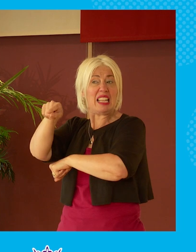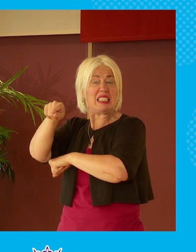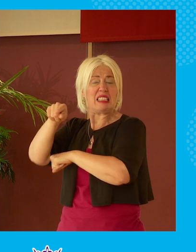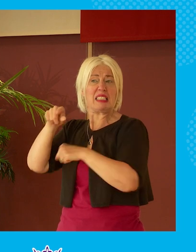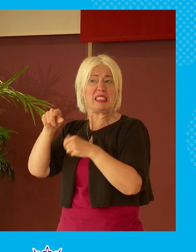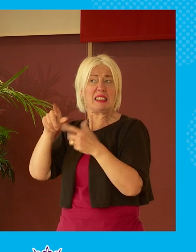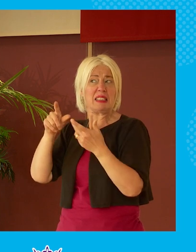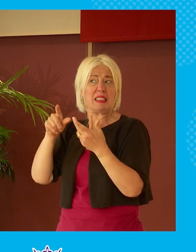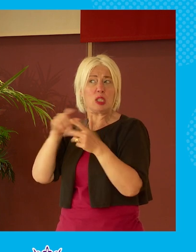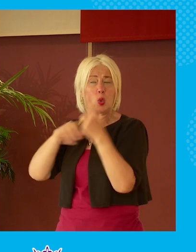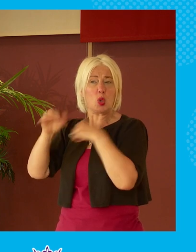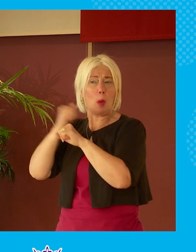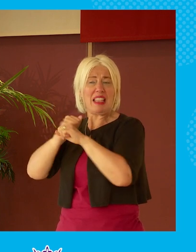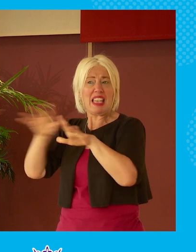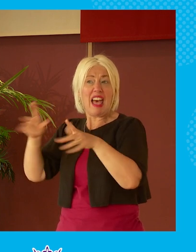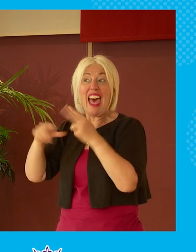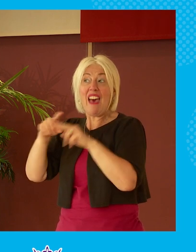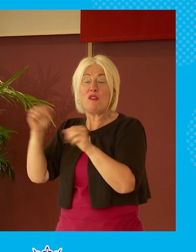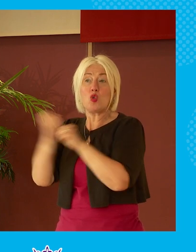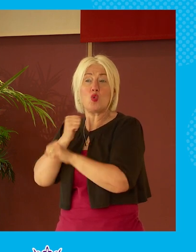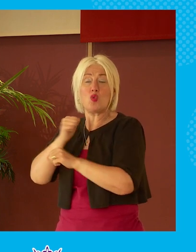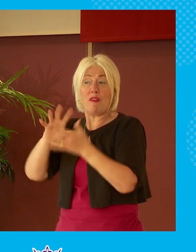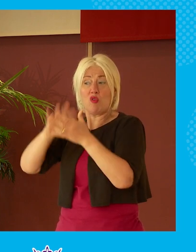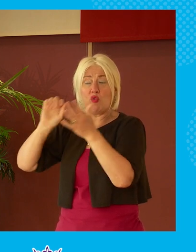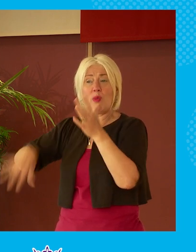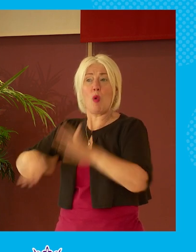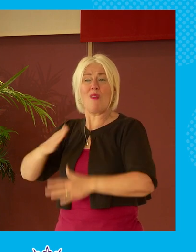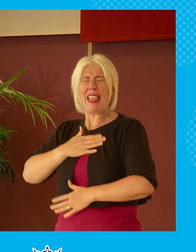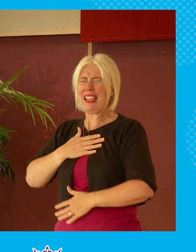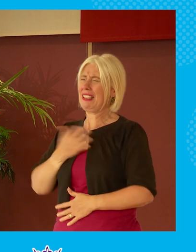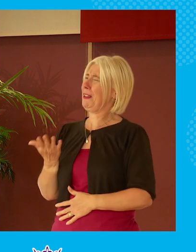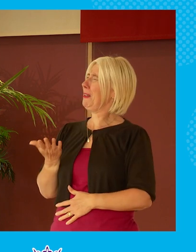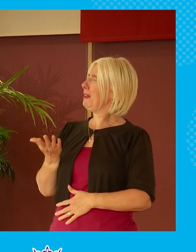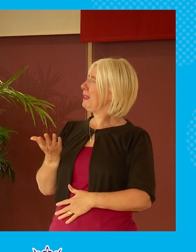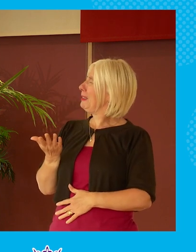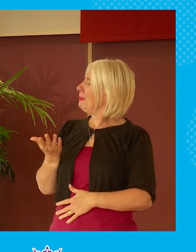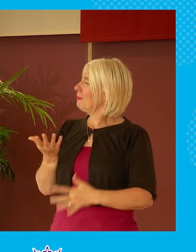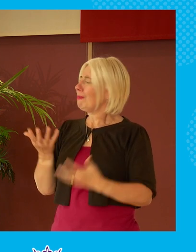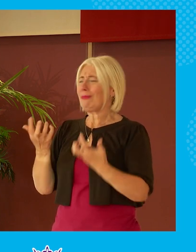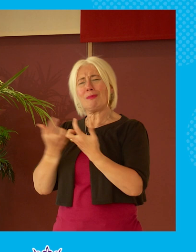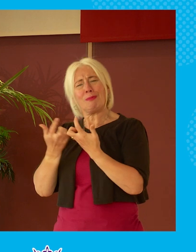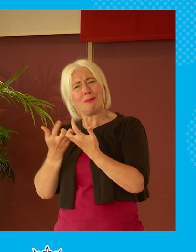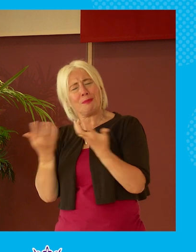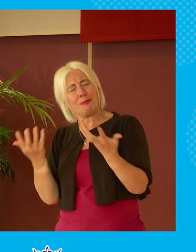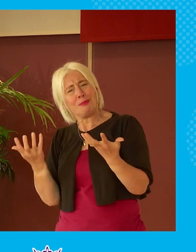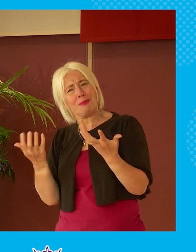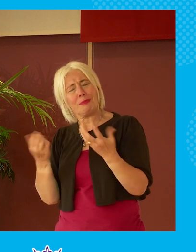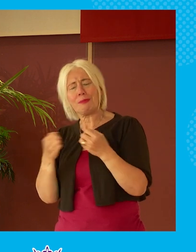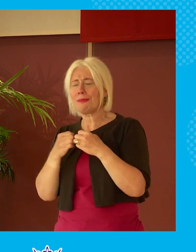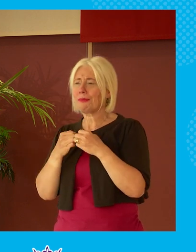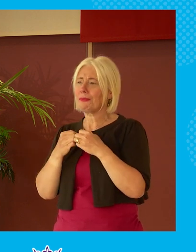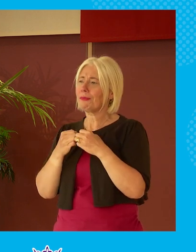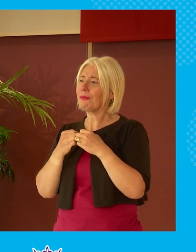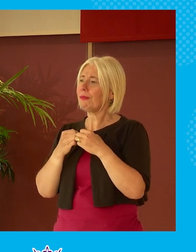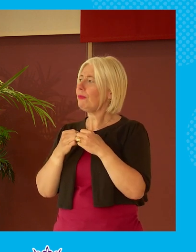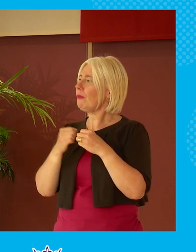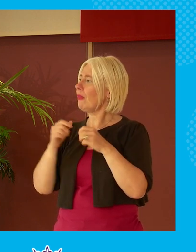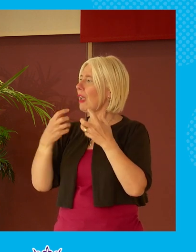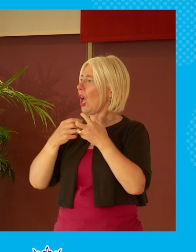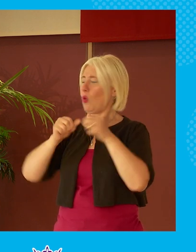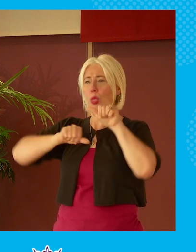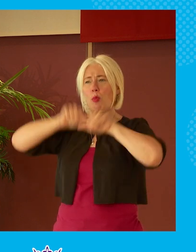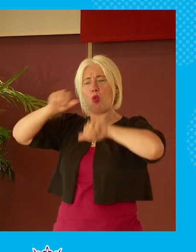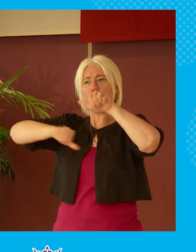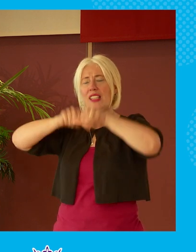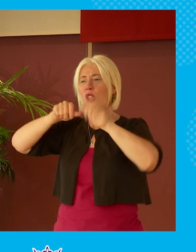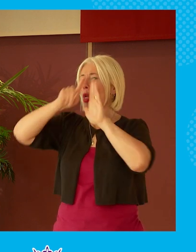to the laws i think that can we look to see if we can be able to make like the process of